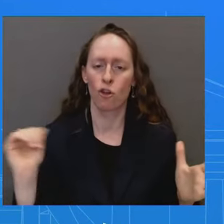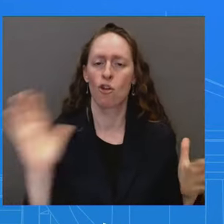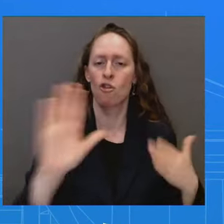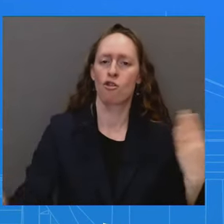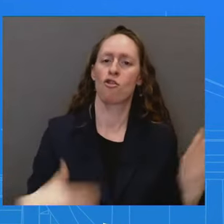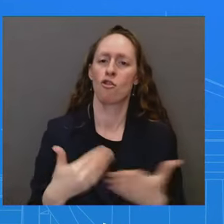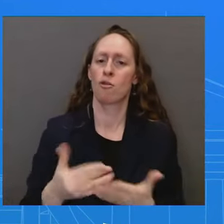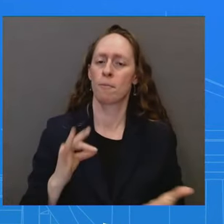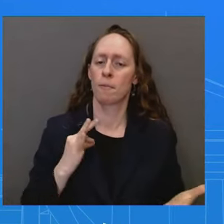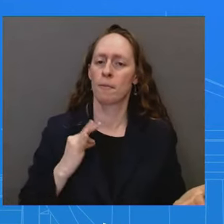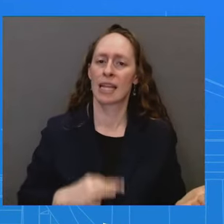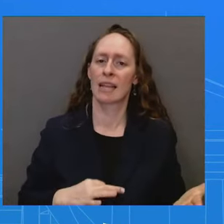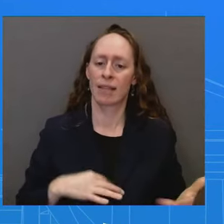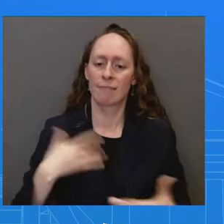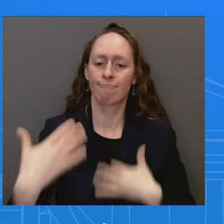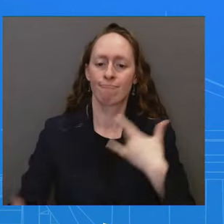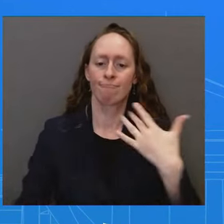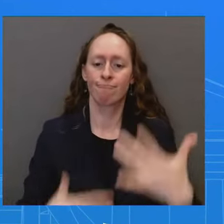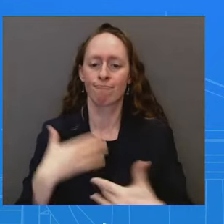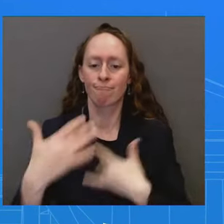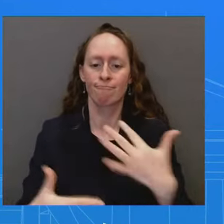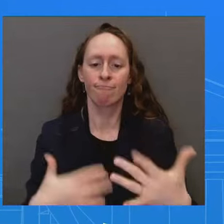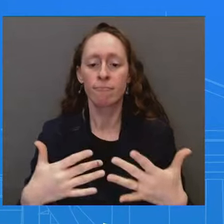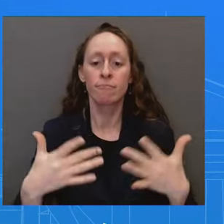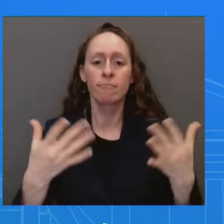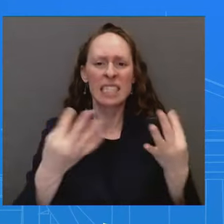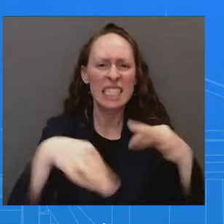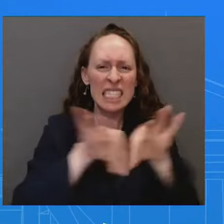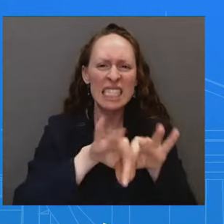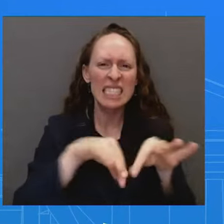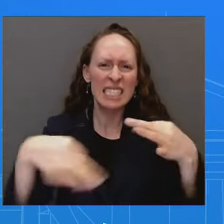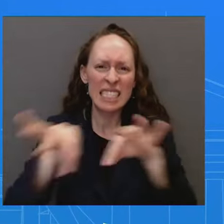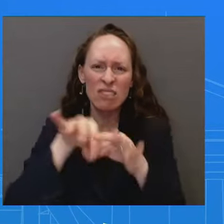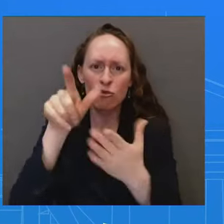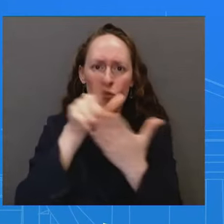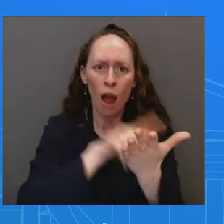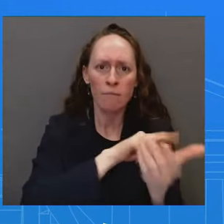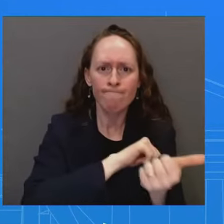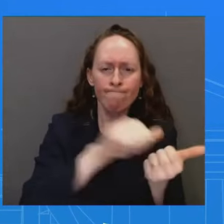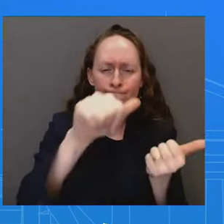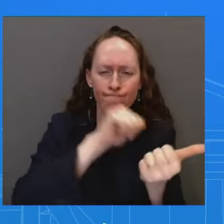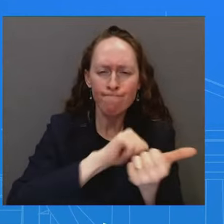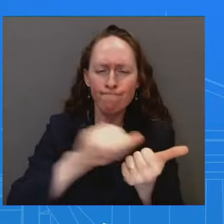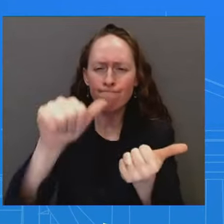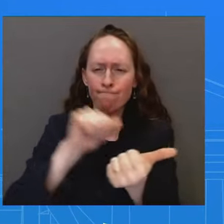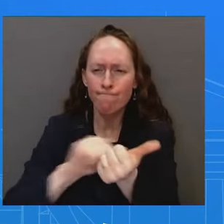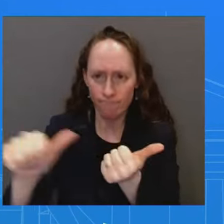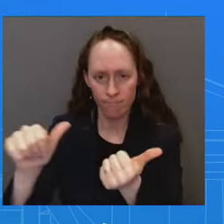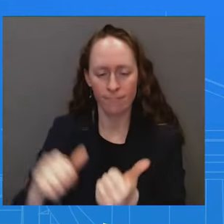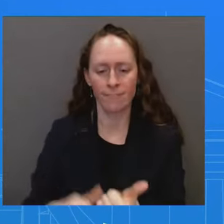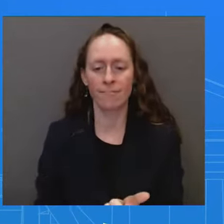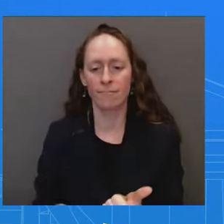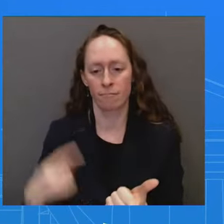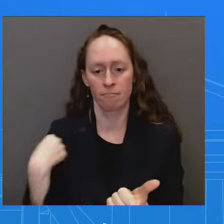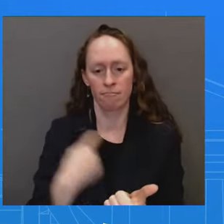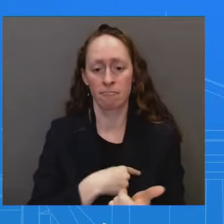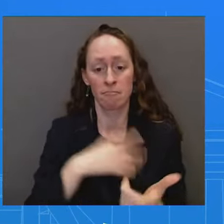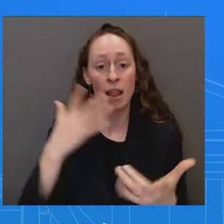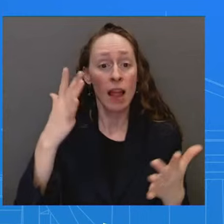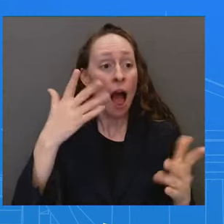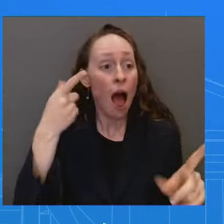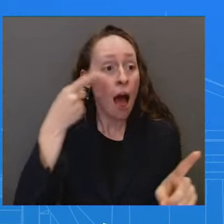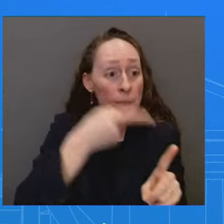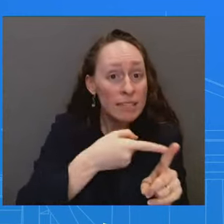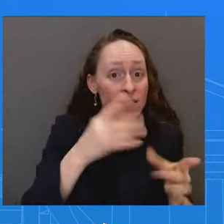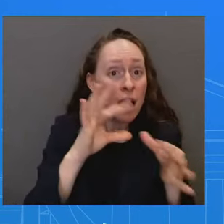historic legislation that the President was able to pass. But I'm not going to comment specifically on what she stated. How close are you to a